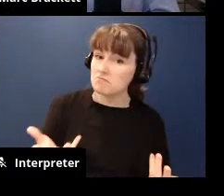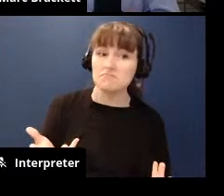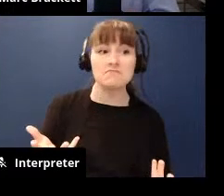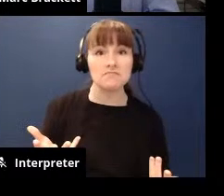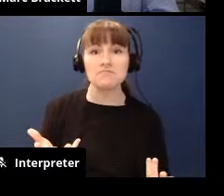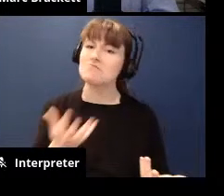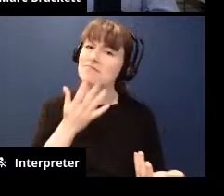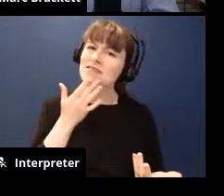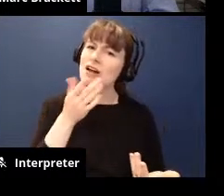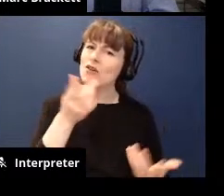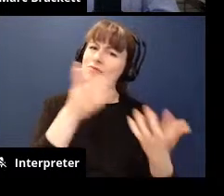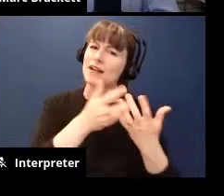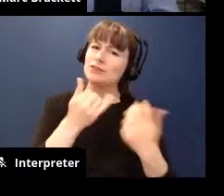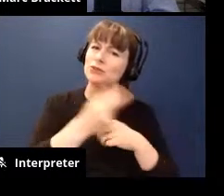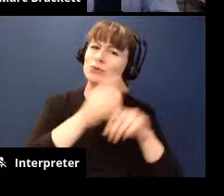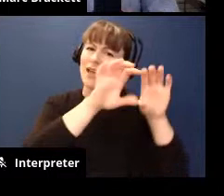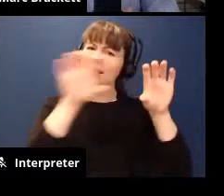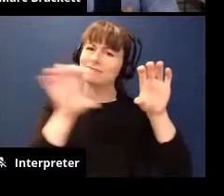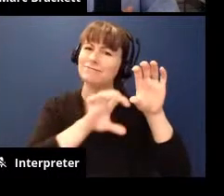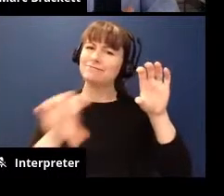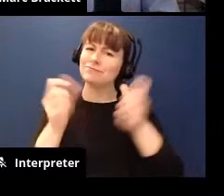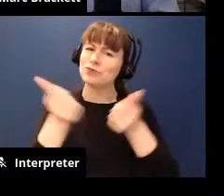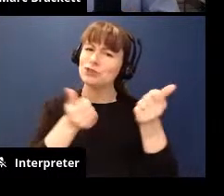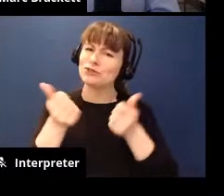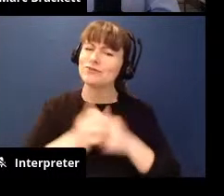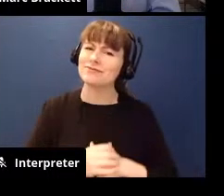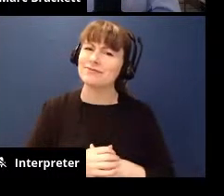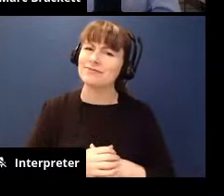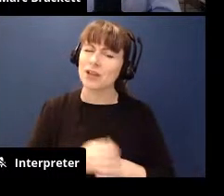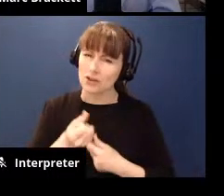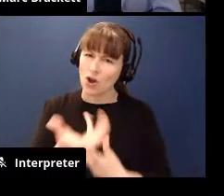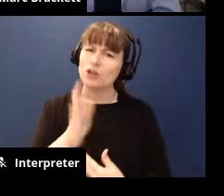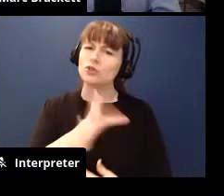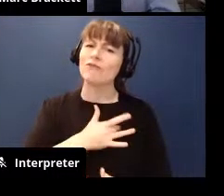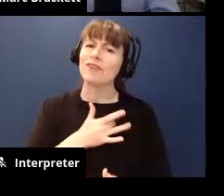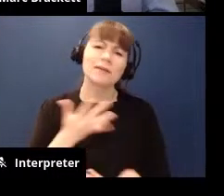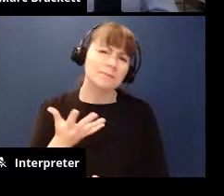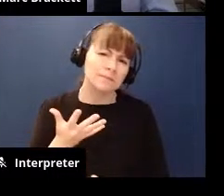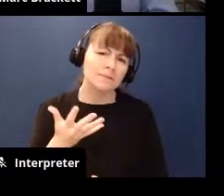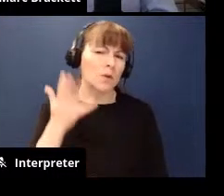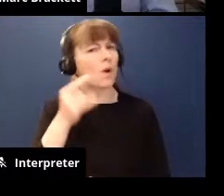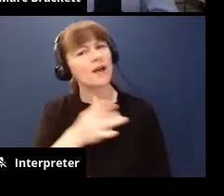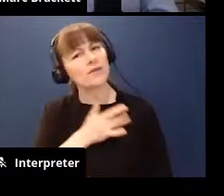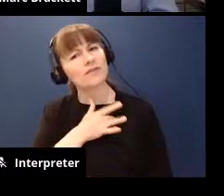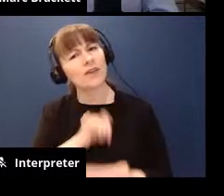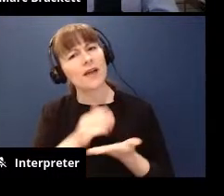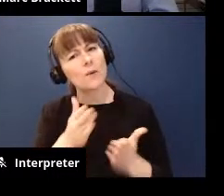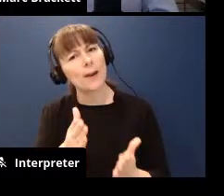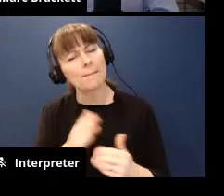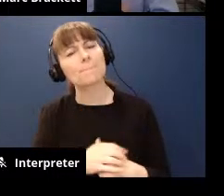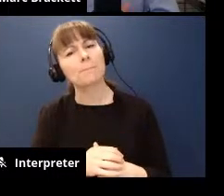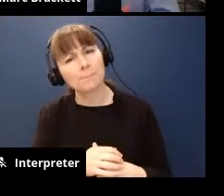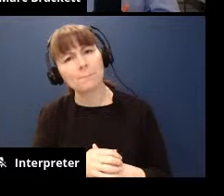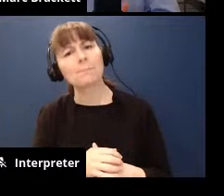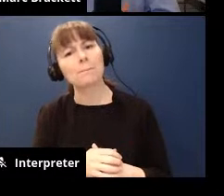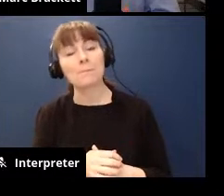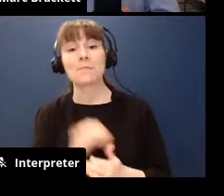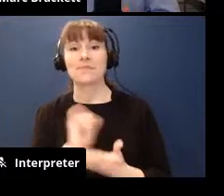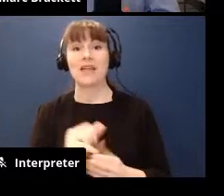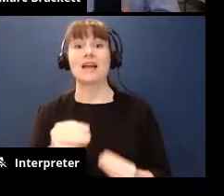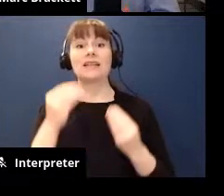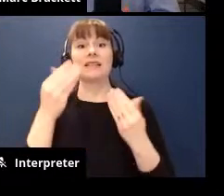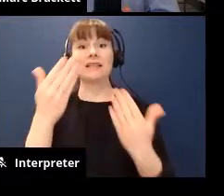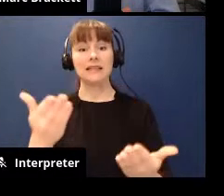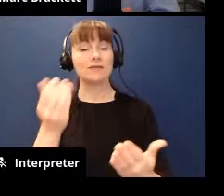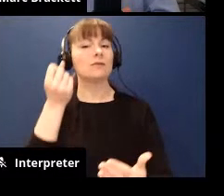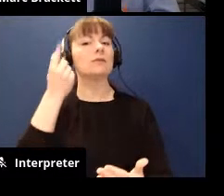what color are you in today honey um what might be causing that feeling you know why are you feeling that way and that gives you a glimpse